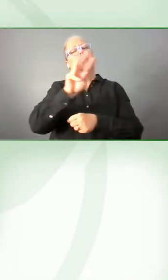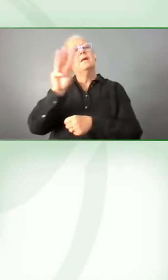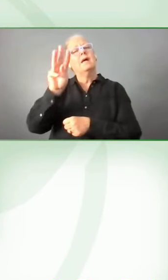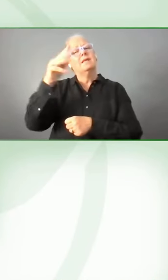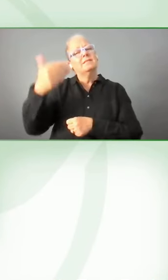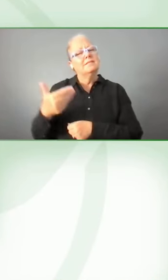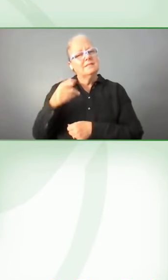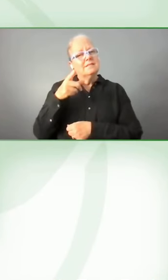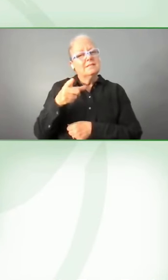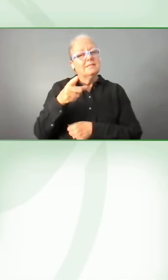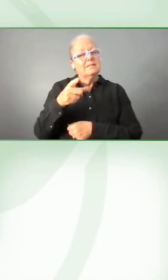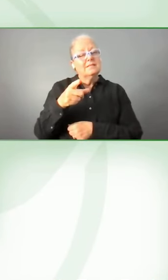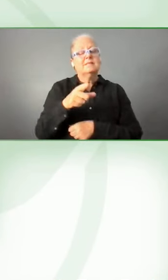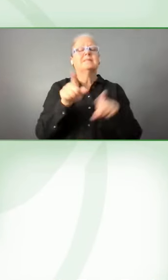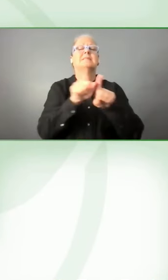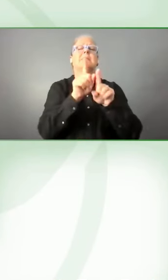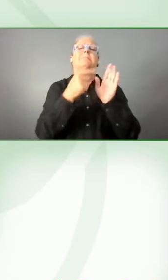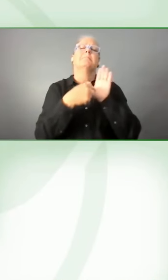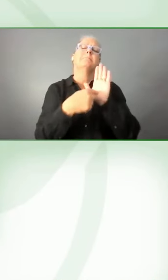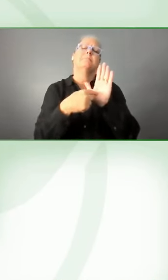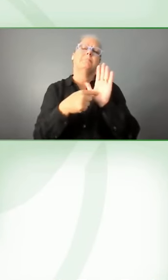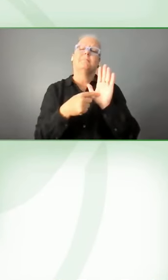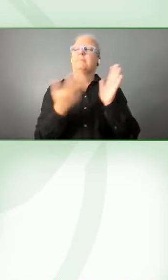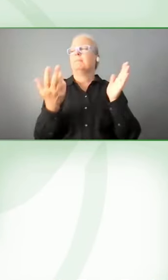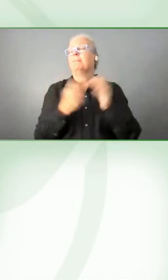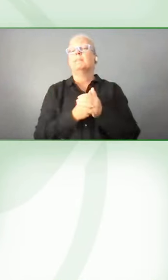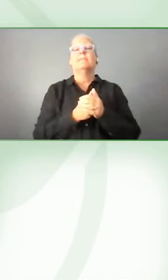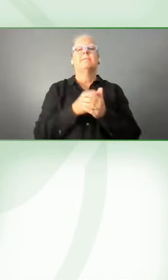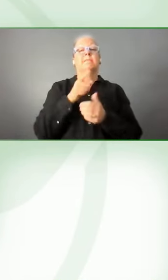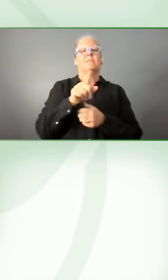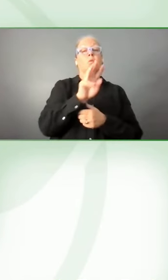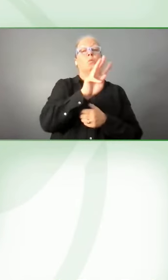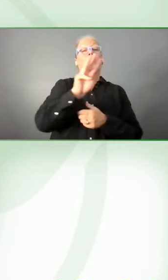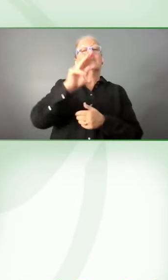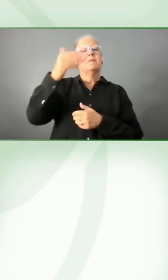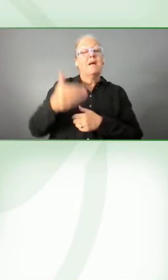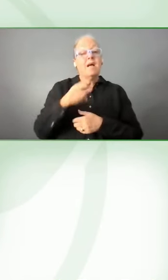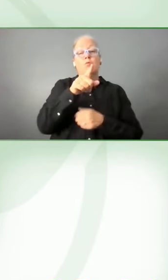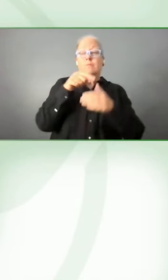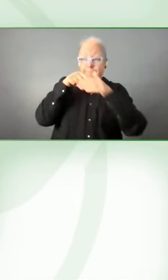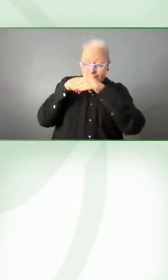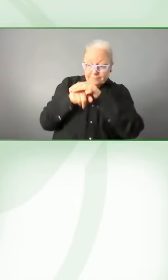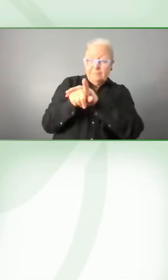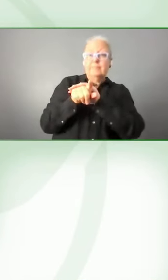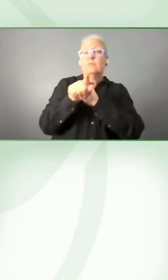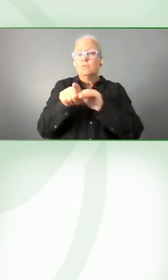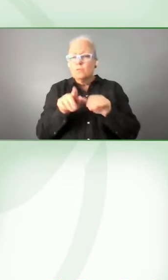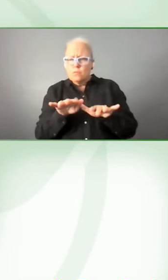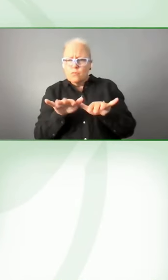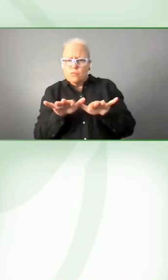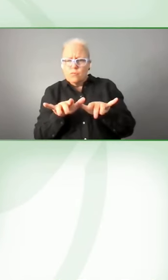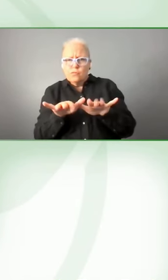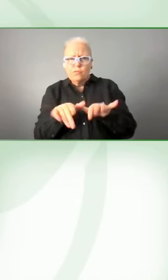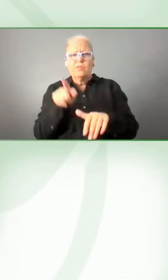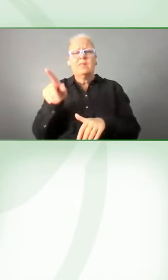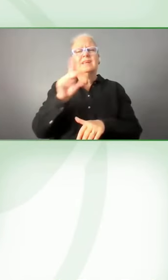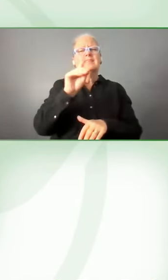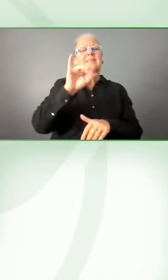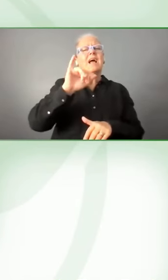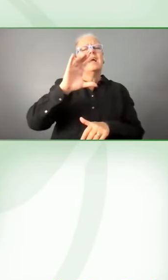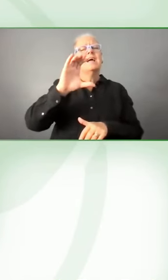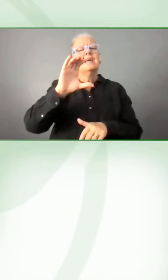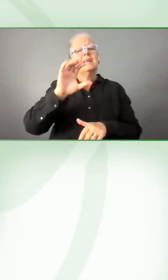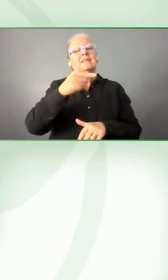go into a website and you check into the easy dictionary tool, for instance, toolbar,